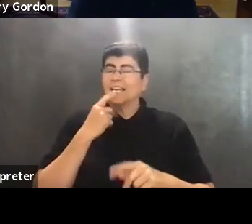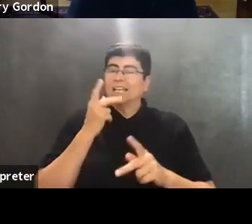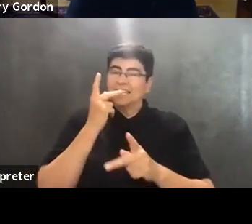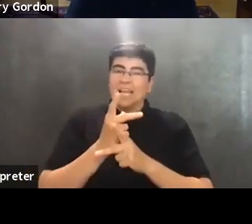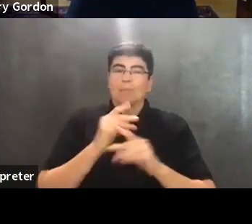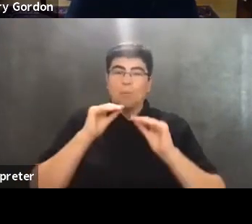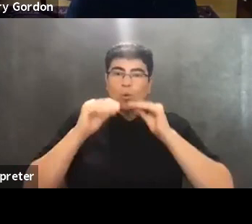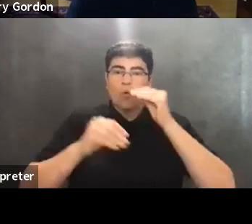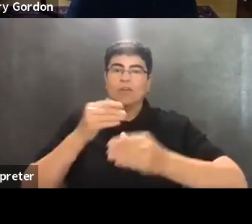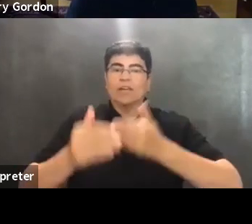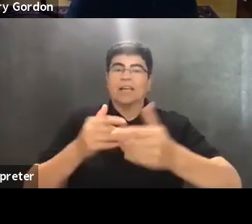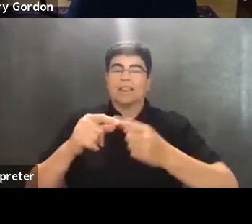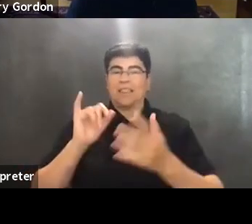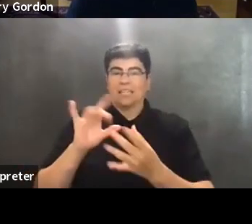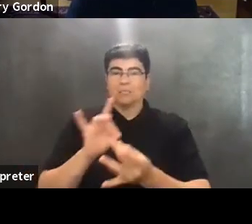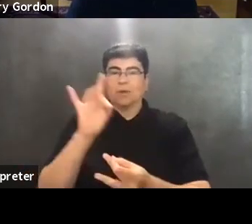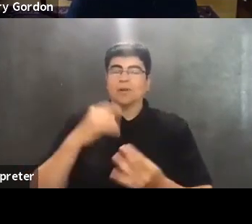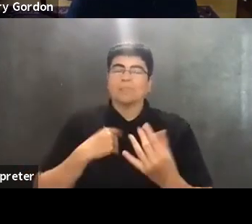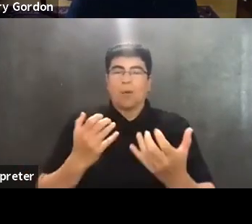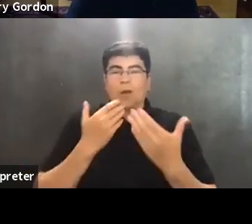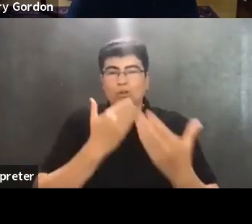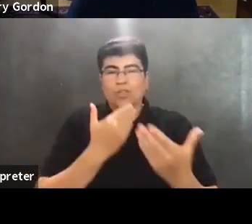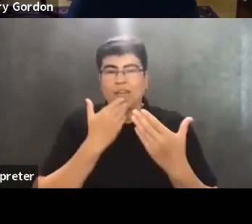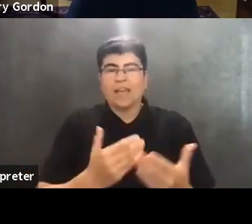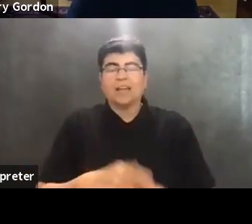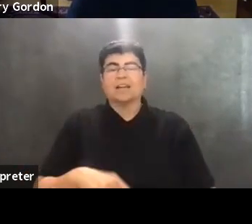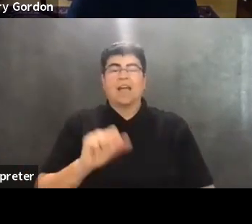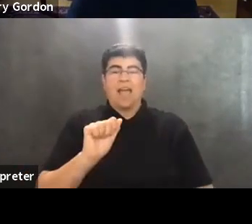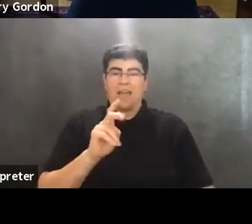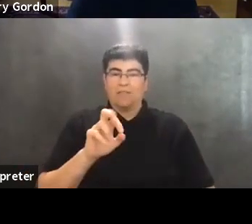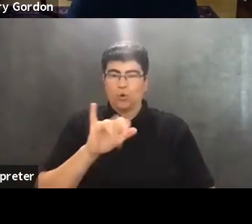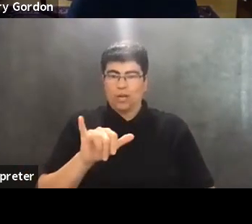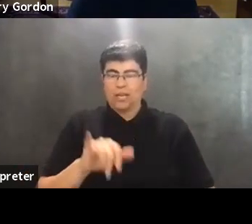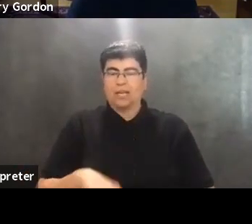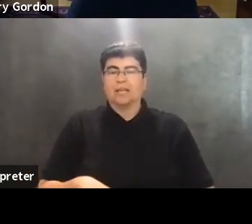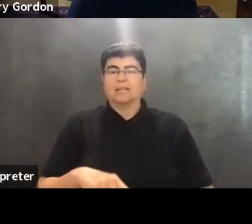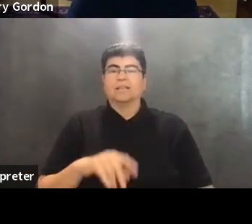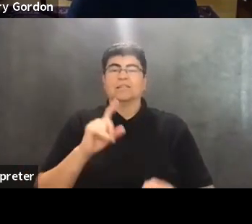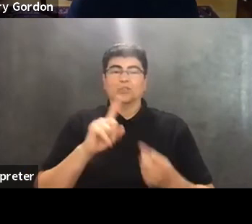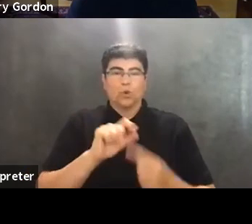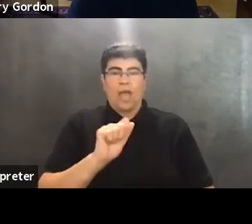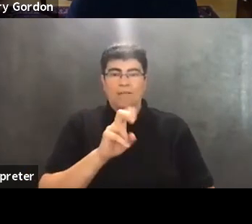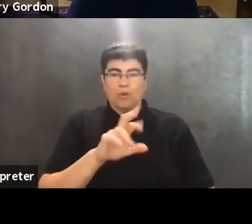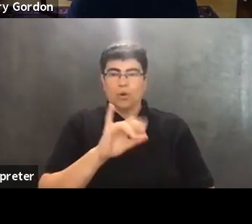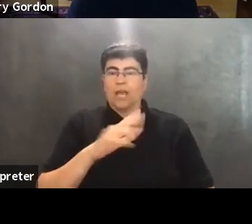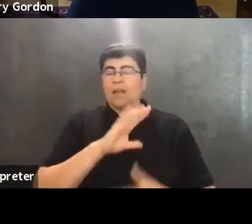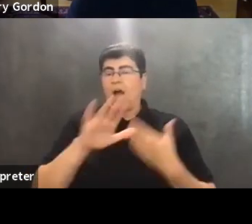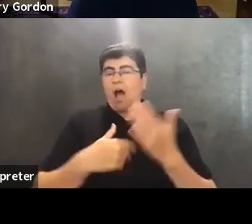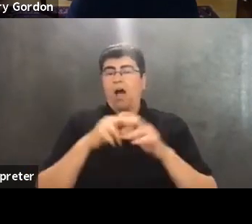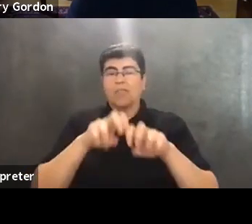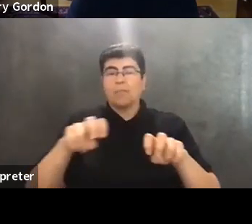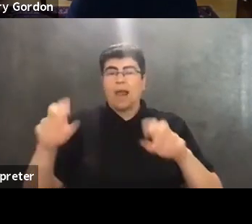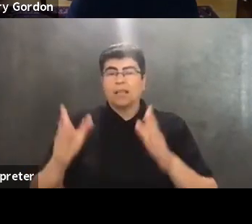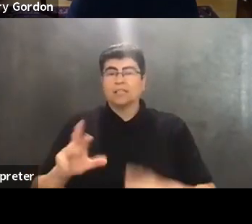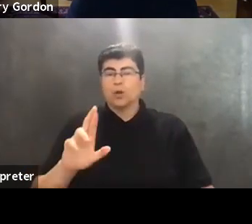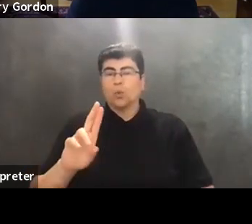spirit. Uh, I want to thank, add my voice of thanks to Avery, to Avery and to all the panelists, uh,